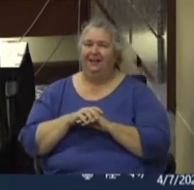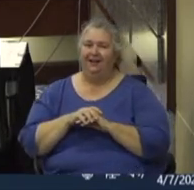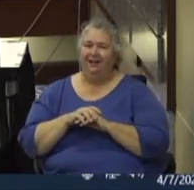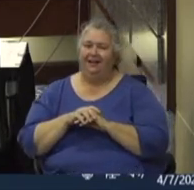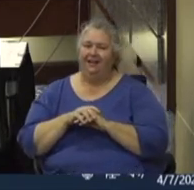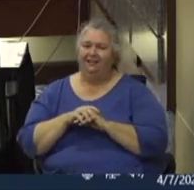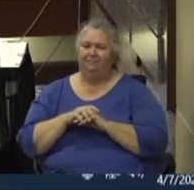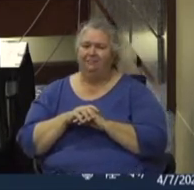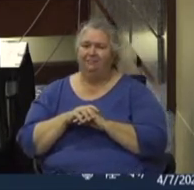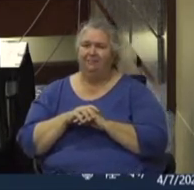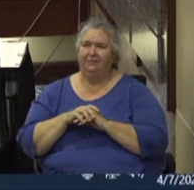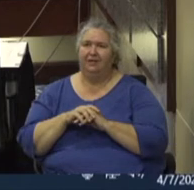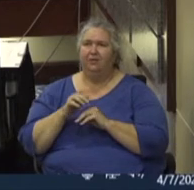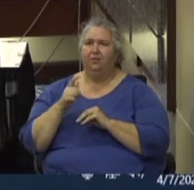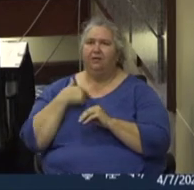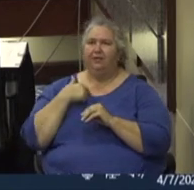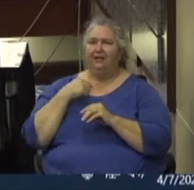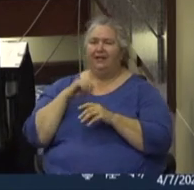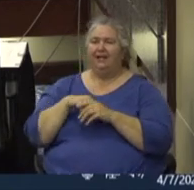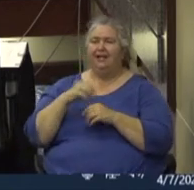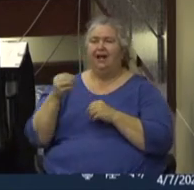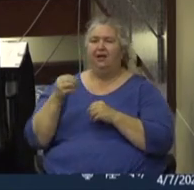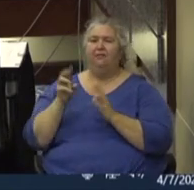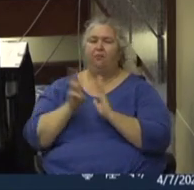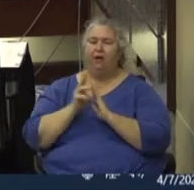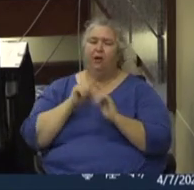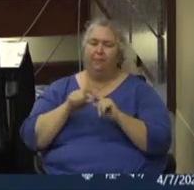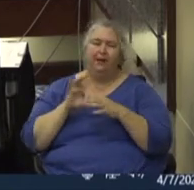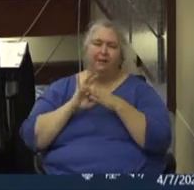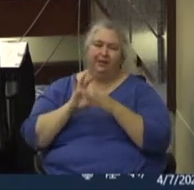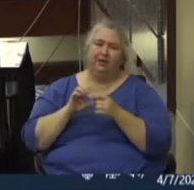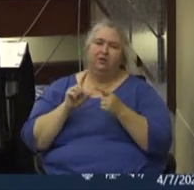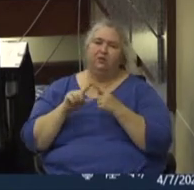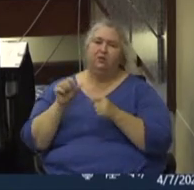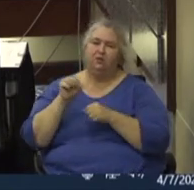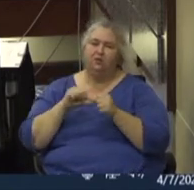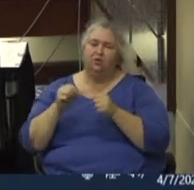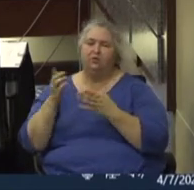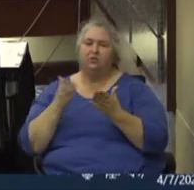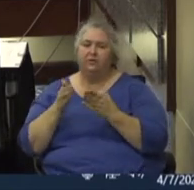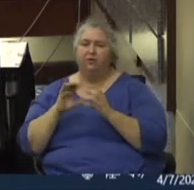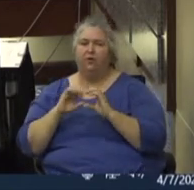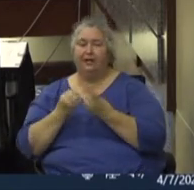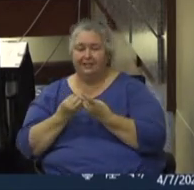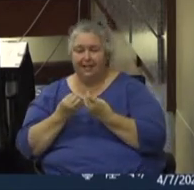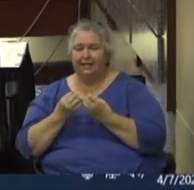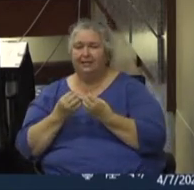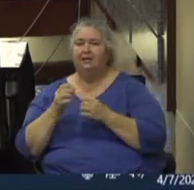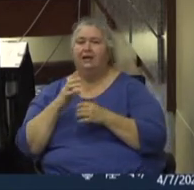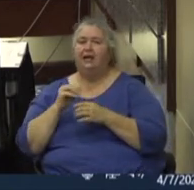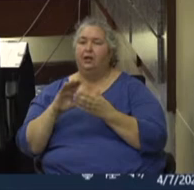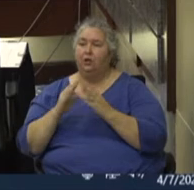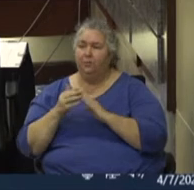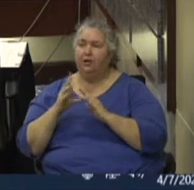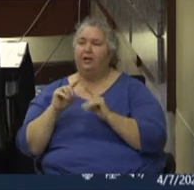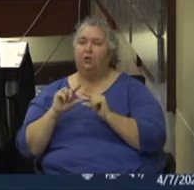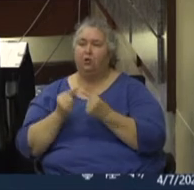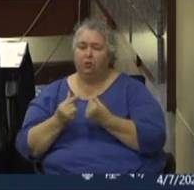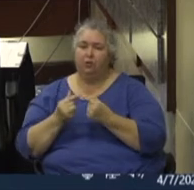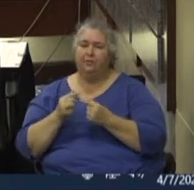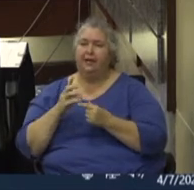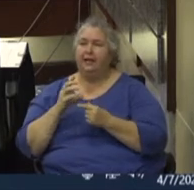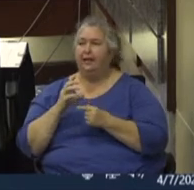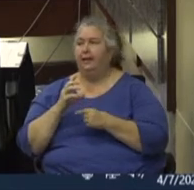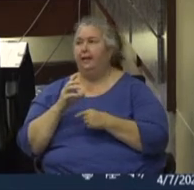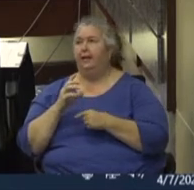been in and out of Waco a long time, but very connected to our social service organizations and our community and our groups and our pastors